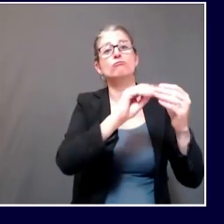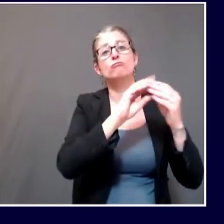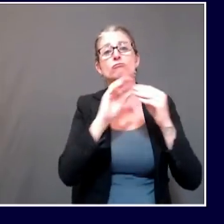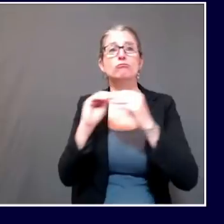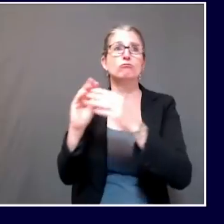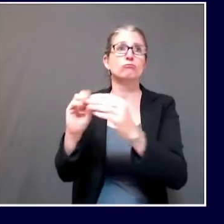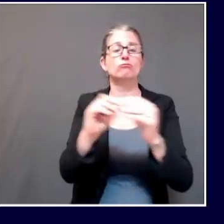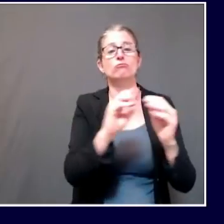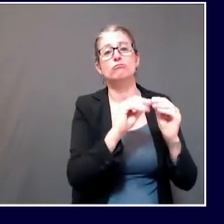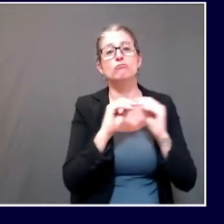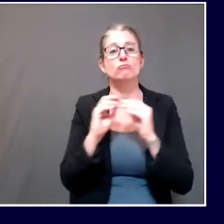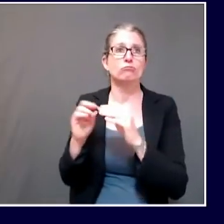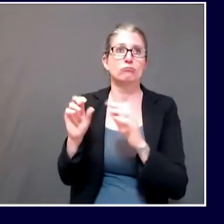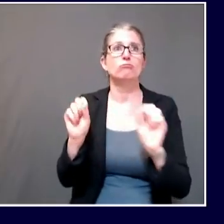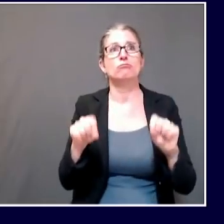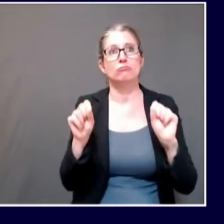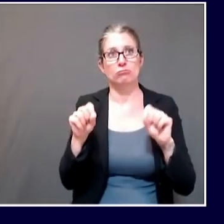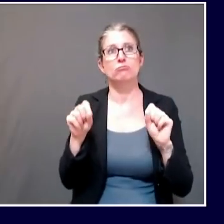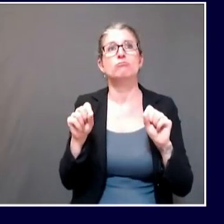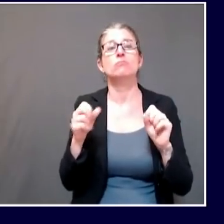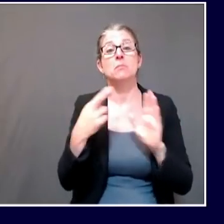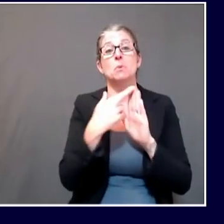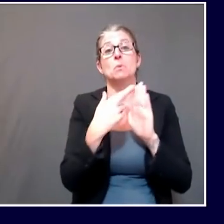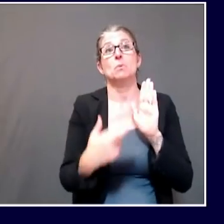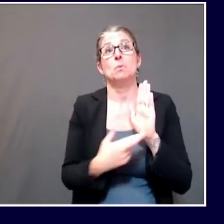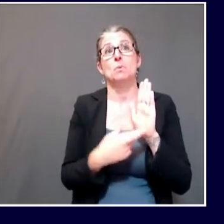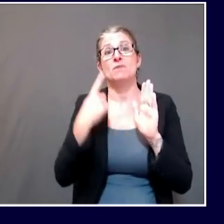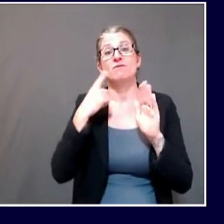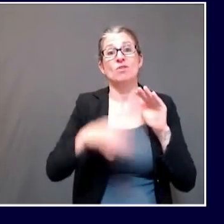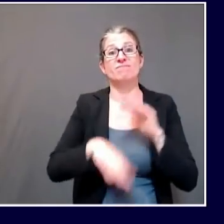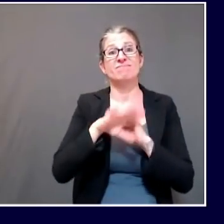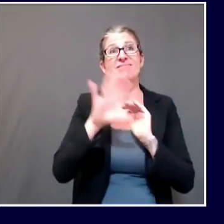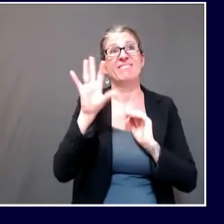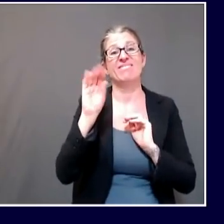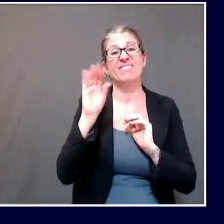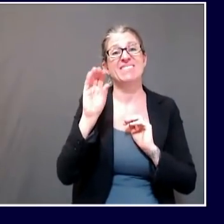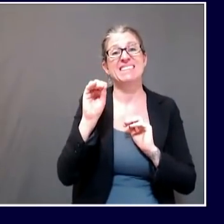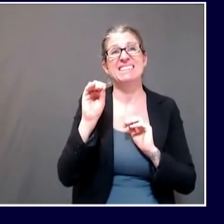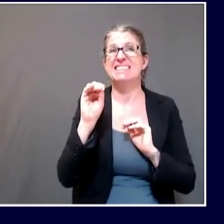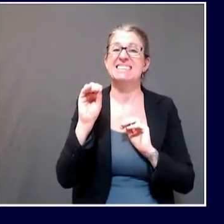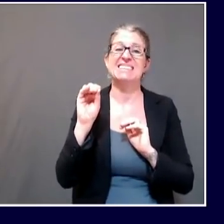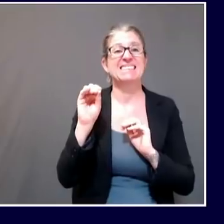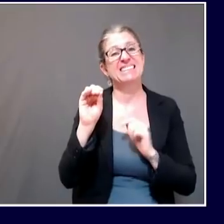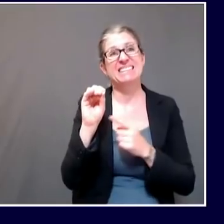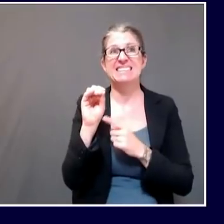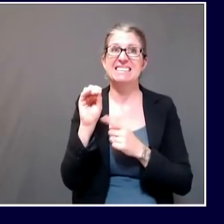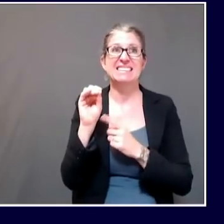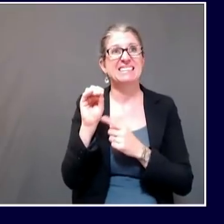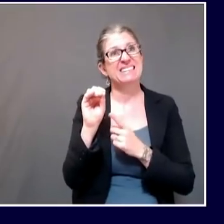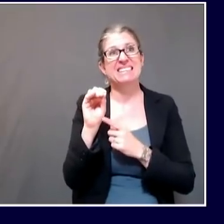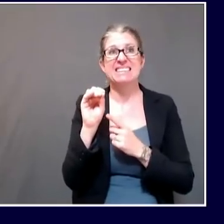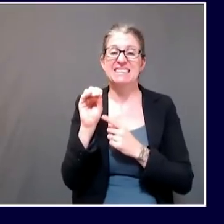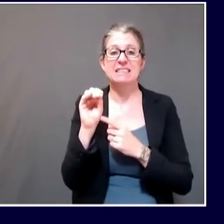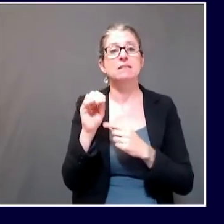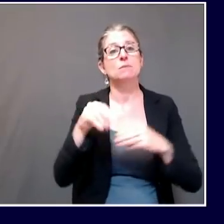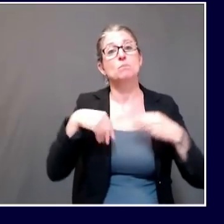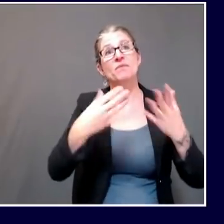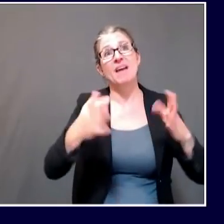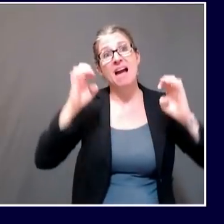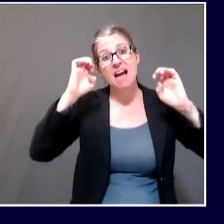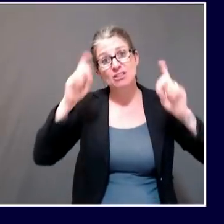large gathering, the safety precautions that they could take, and to date when we've provided that education there's been compliance. Thank you.